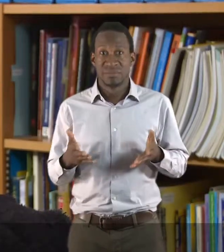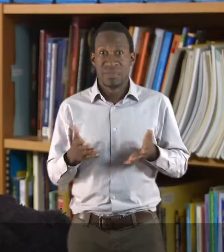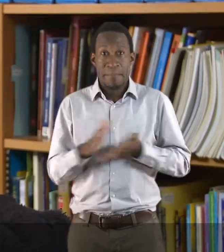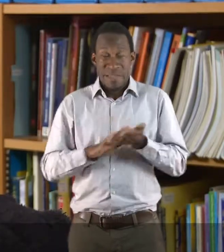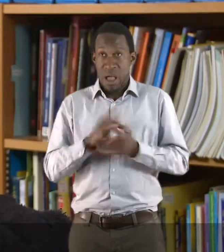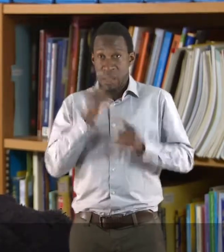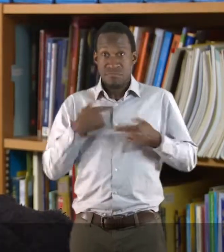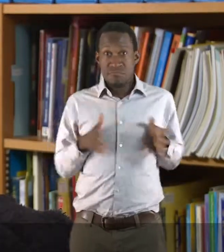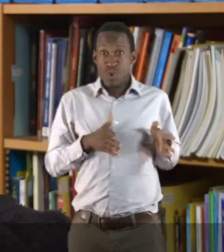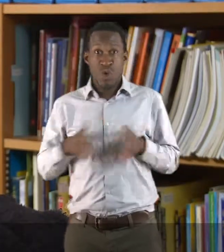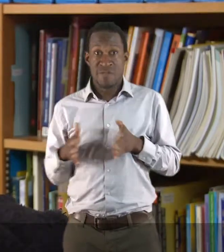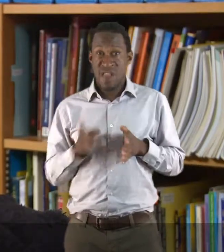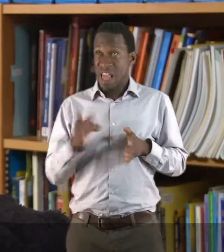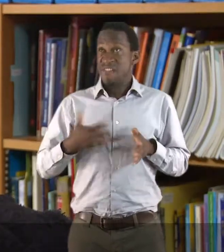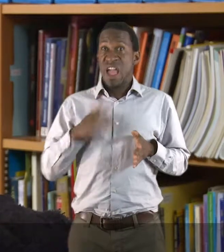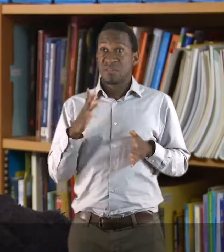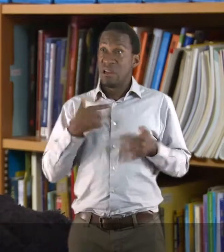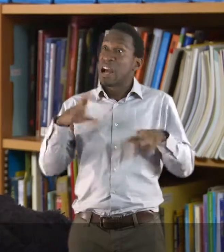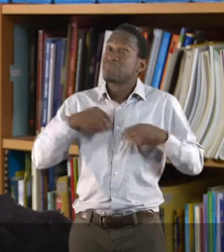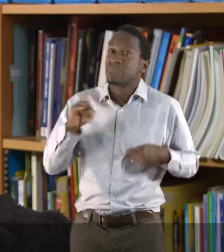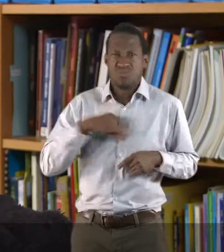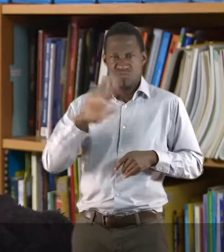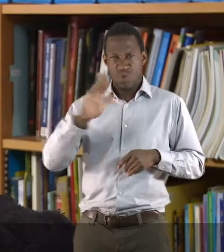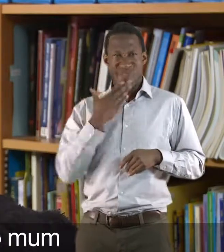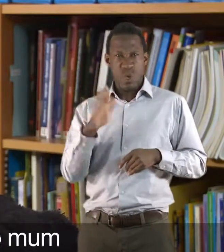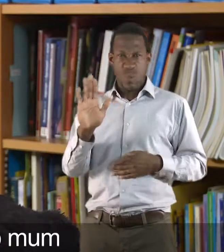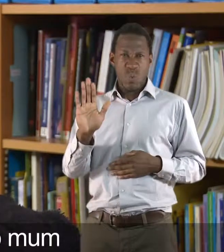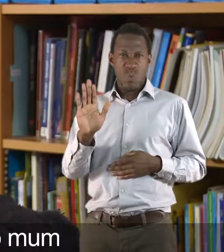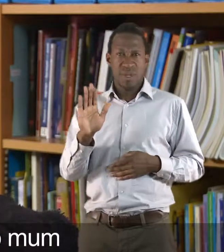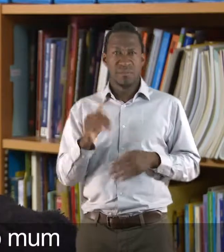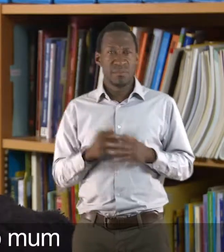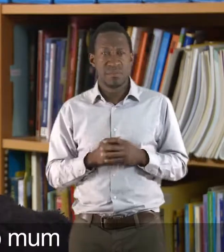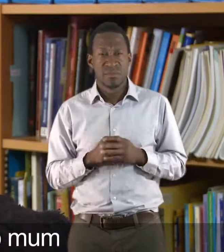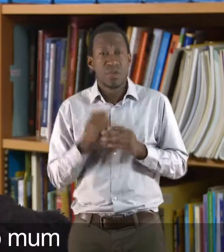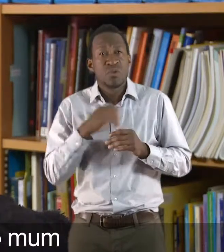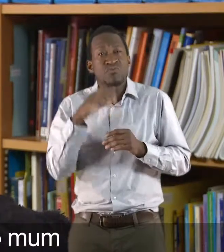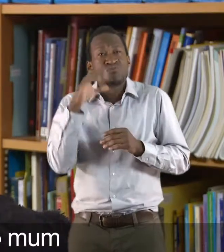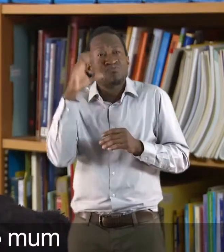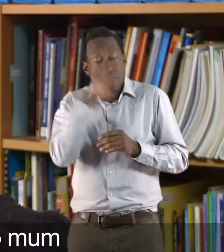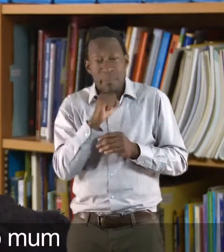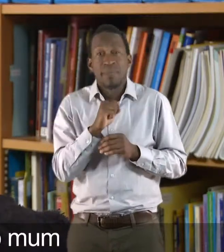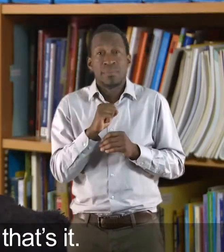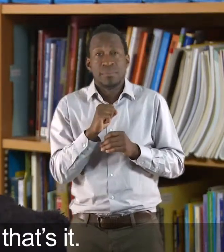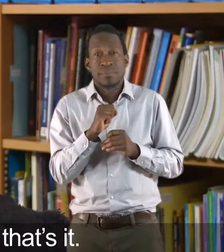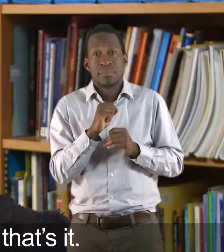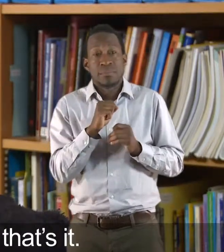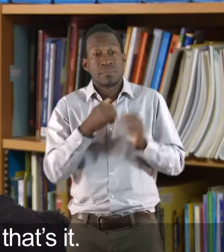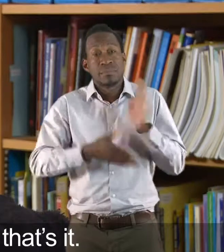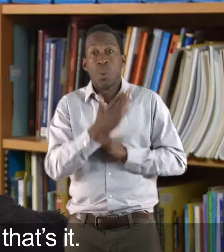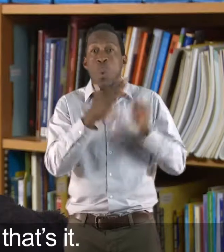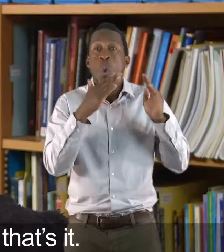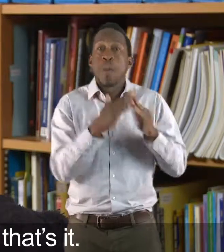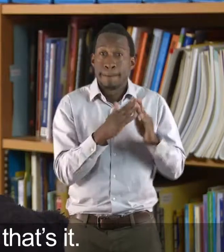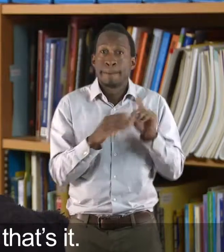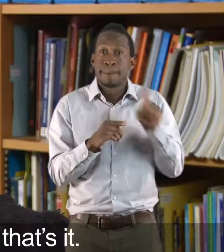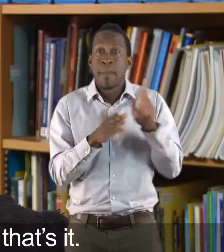this isn't life to me anyway. And I remember going home to my mum and saying, I'm not walking. I don't want to do physio.